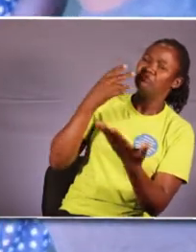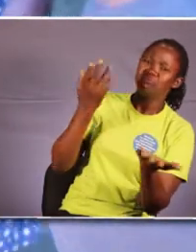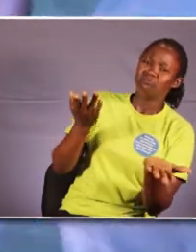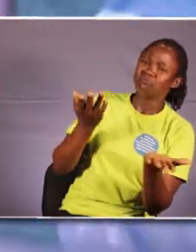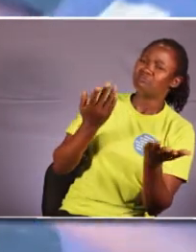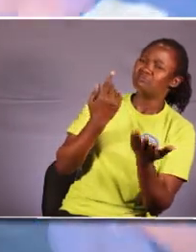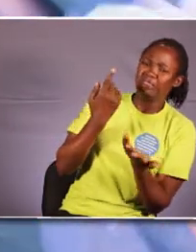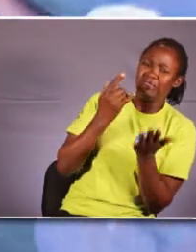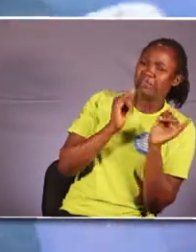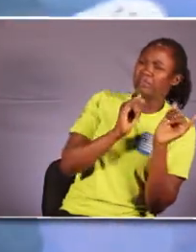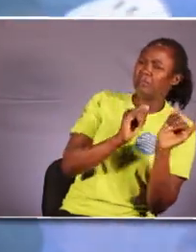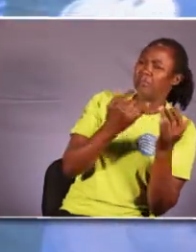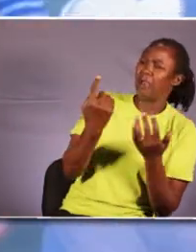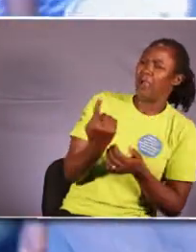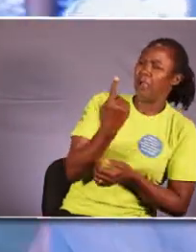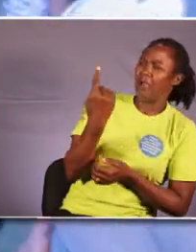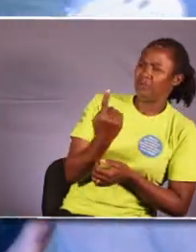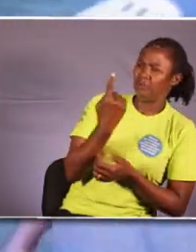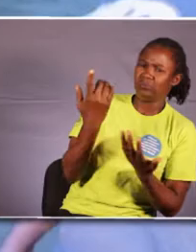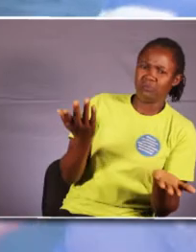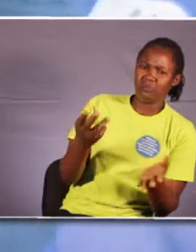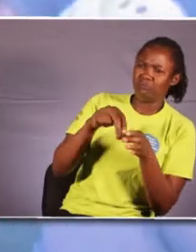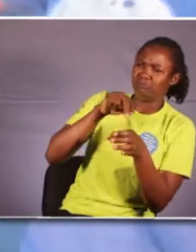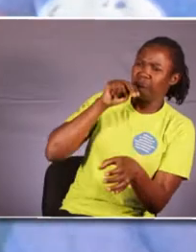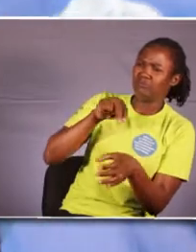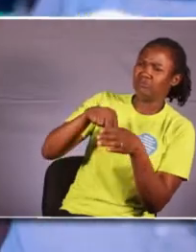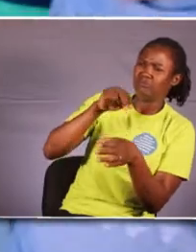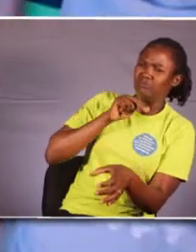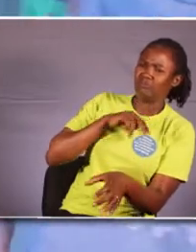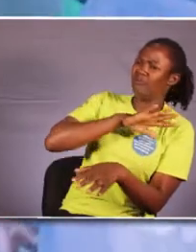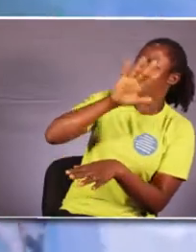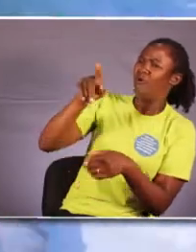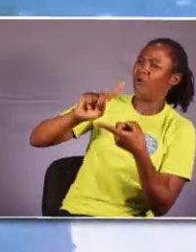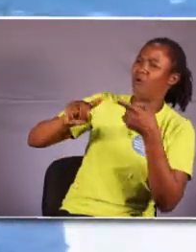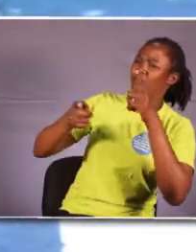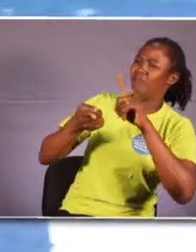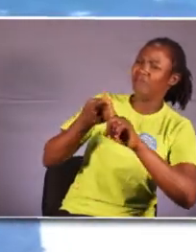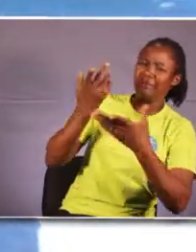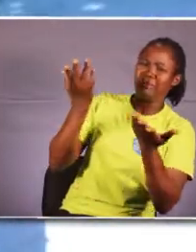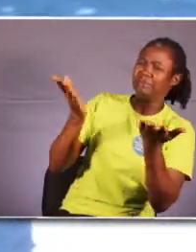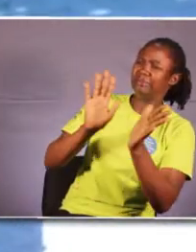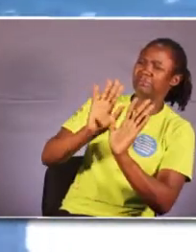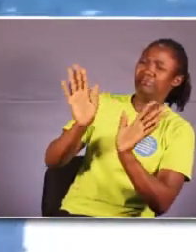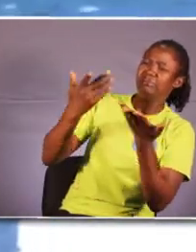You are left alone, hurting and feeling betrayed when they turn their backs on you and walk away.